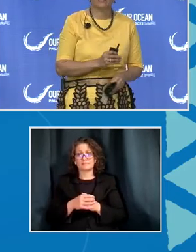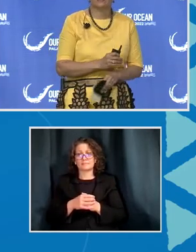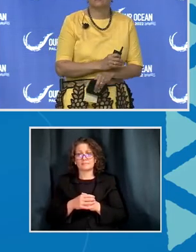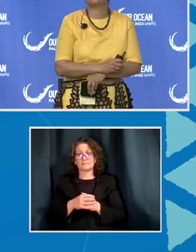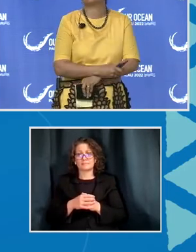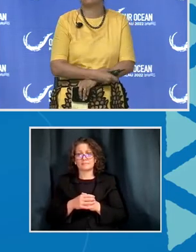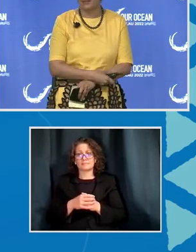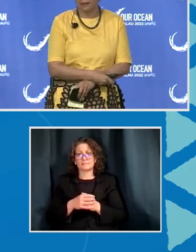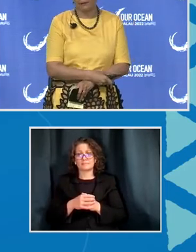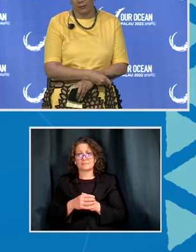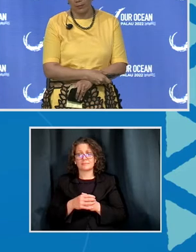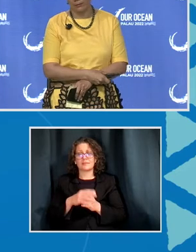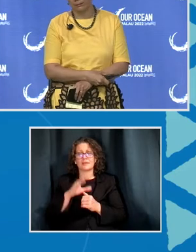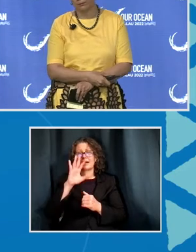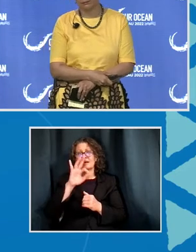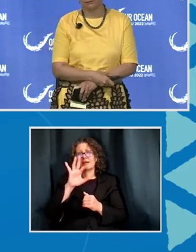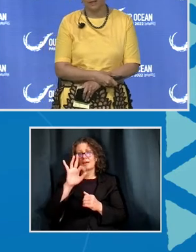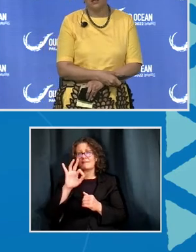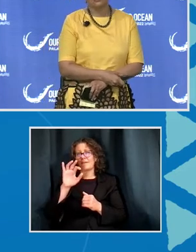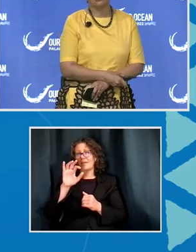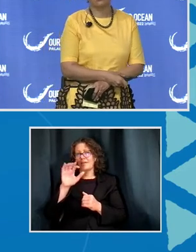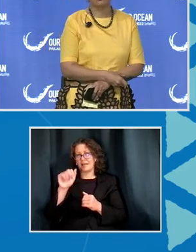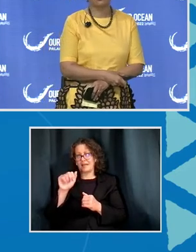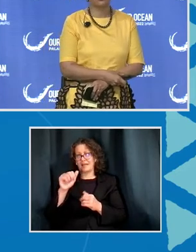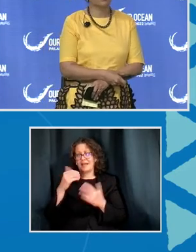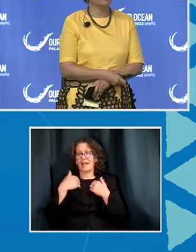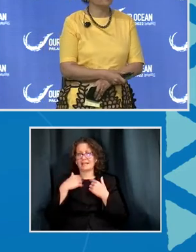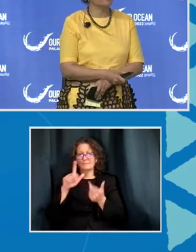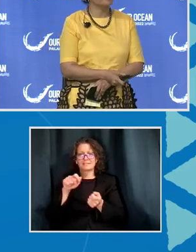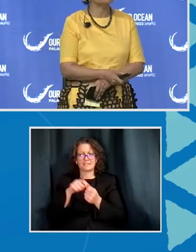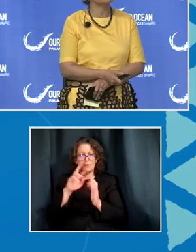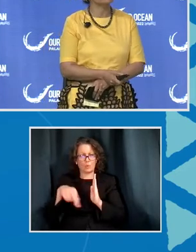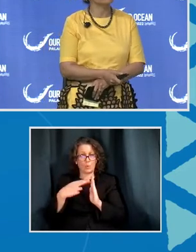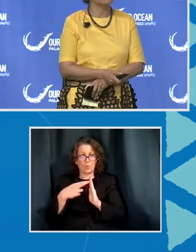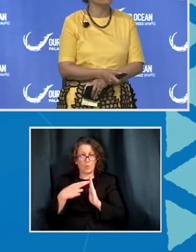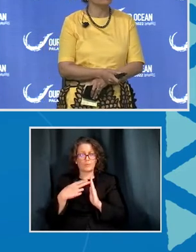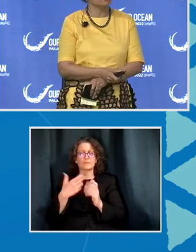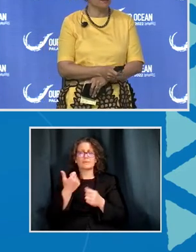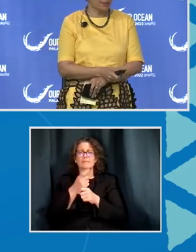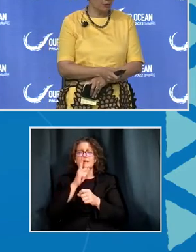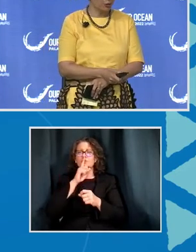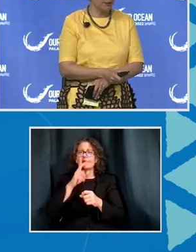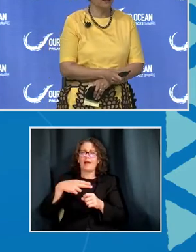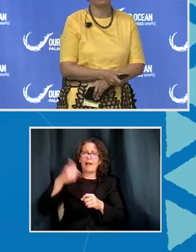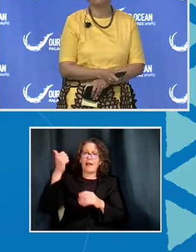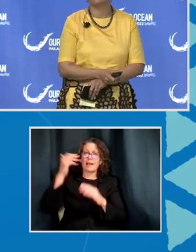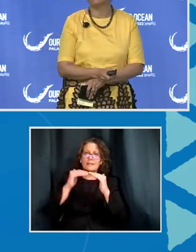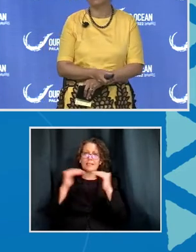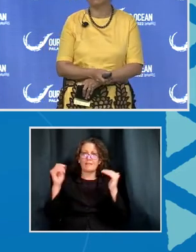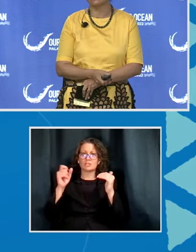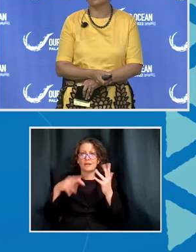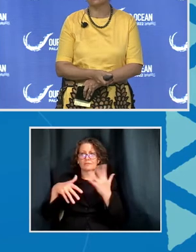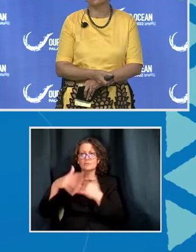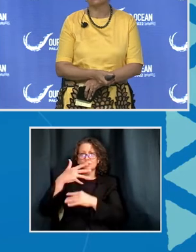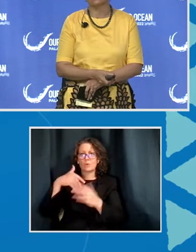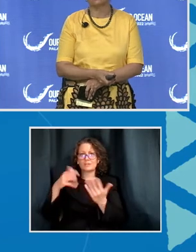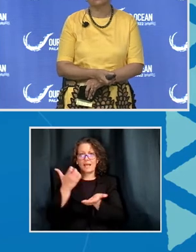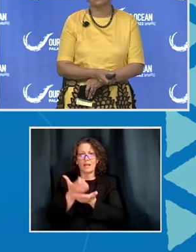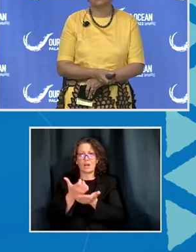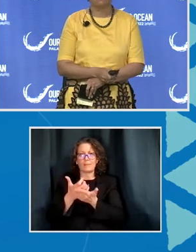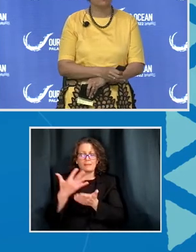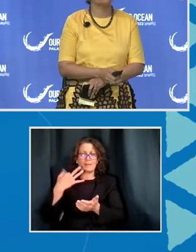FFA has a specific role to ensure the highest levels of social and economic benefits